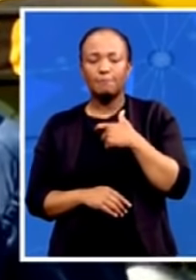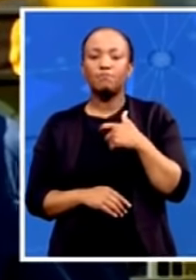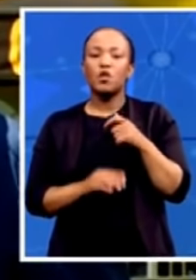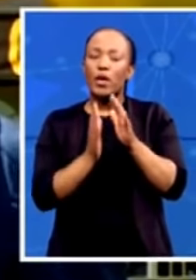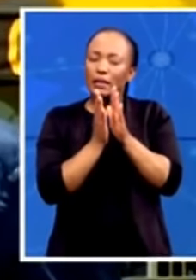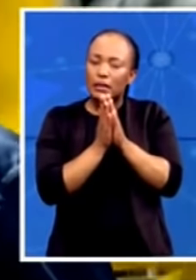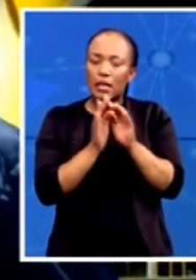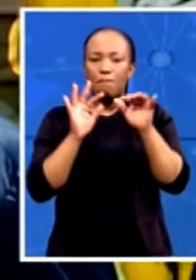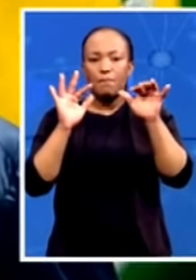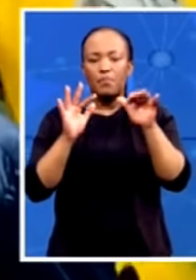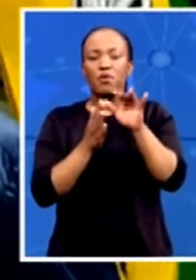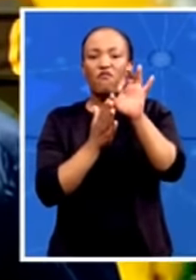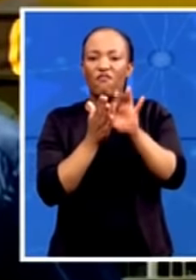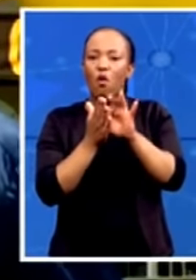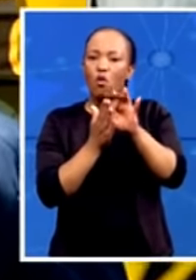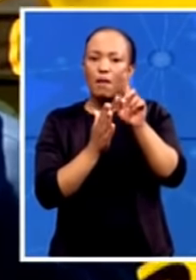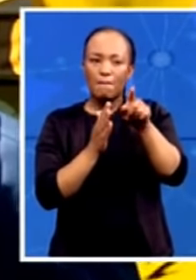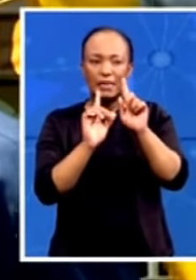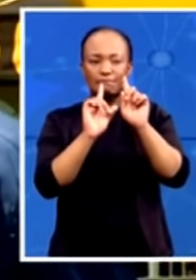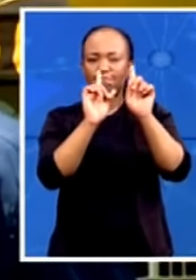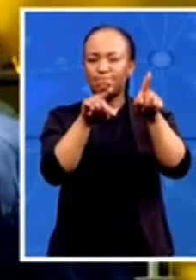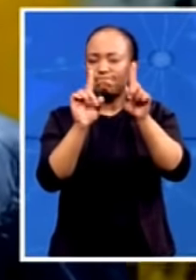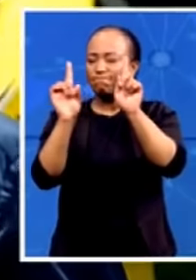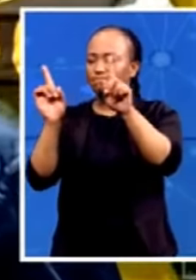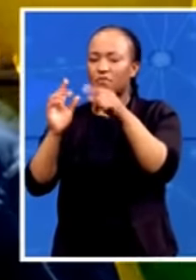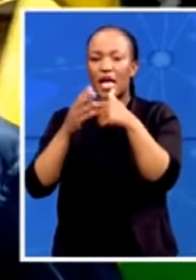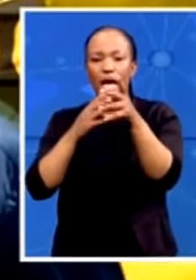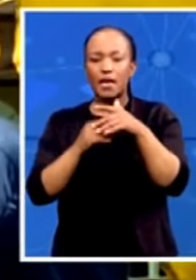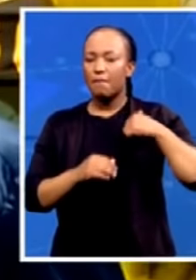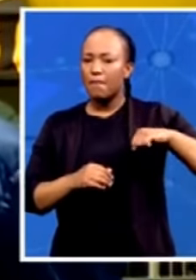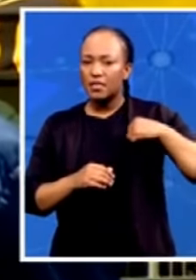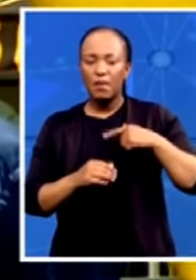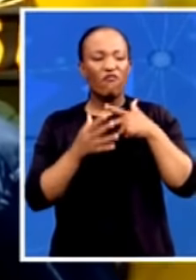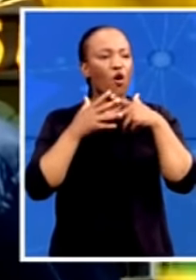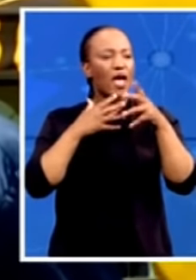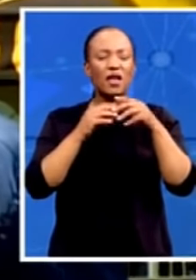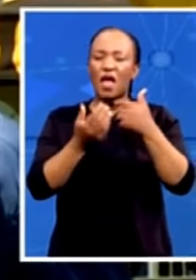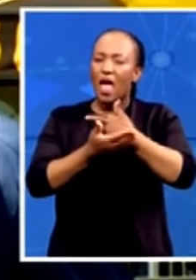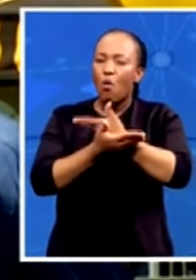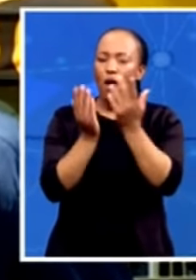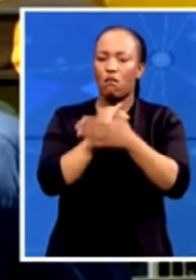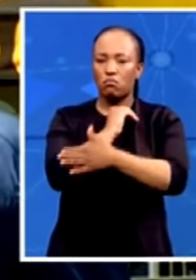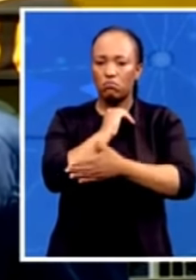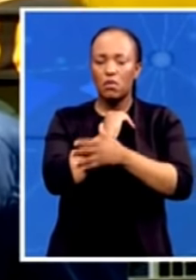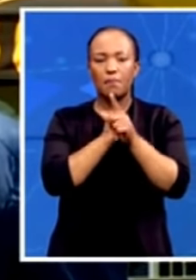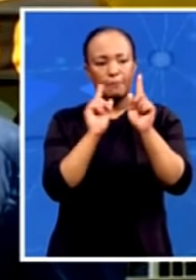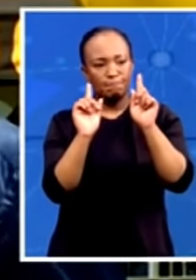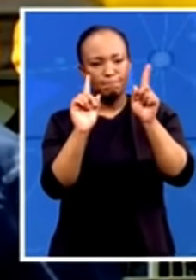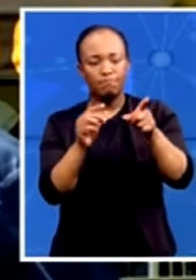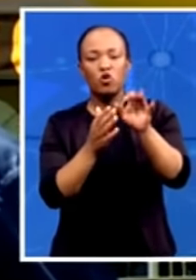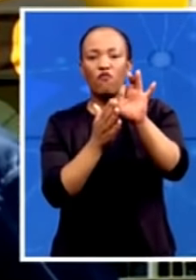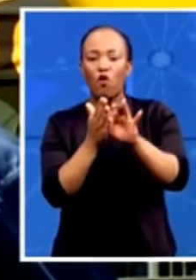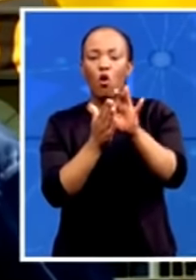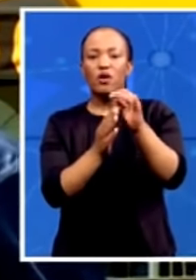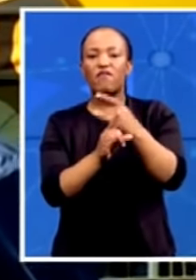every municipality, in every water, across the land and breadth of South Africa to vote for a resulting victory of the African National Congress.